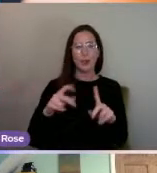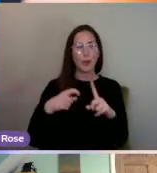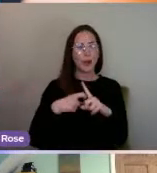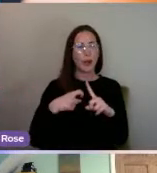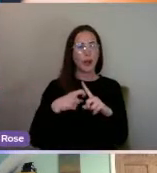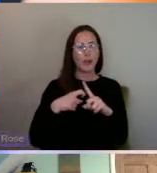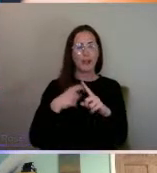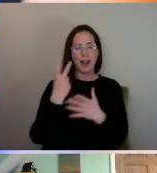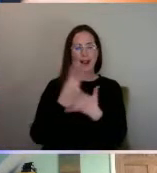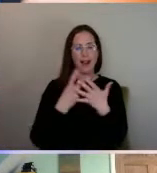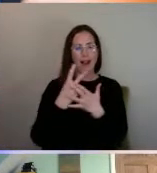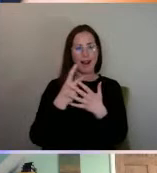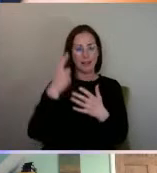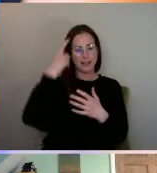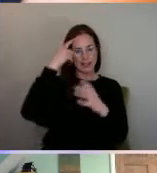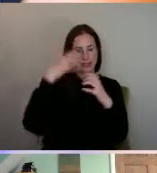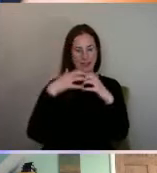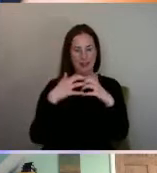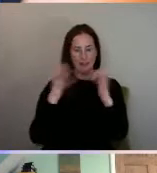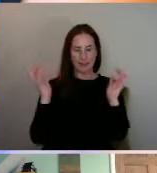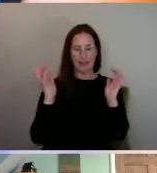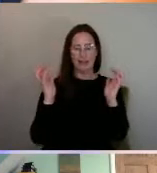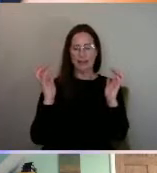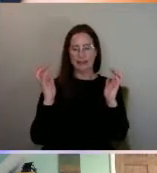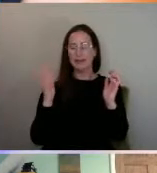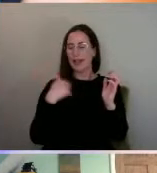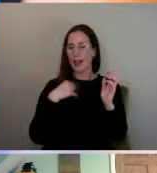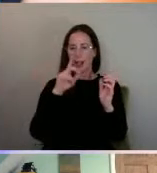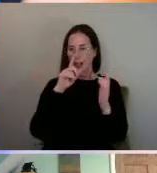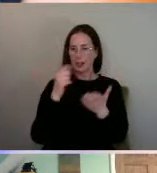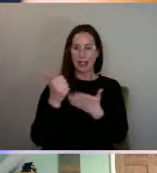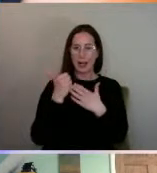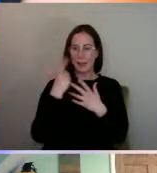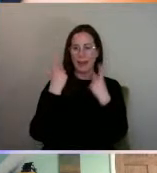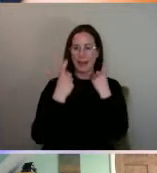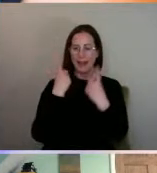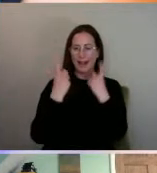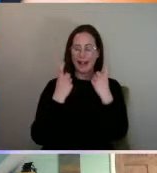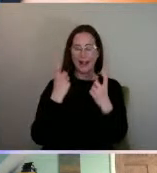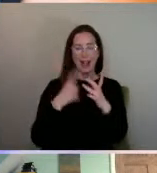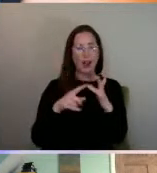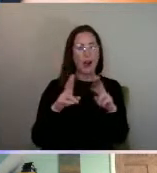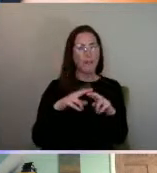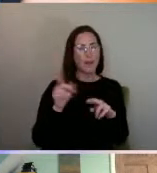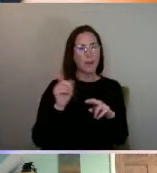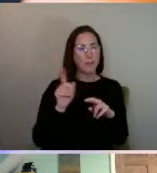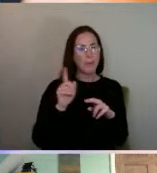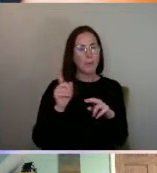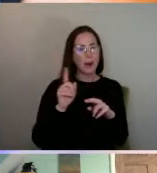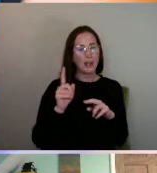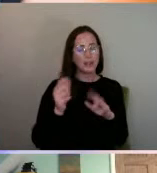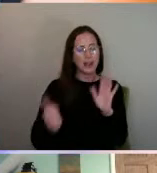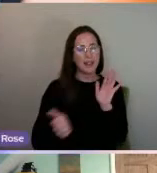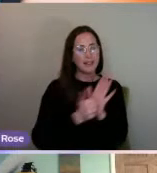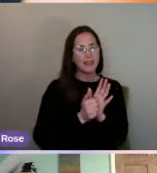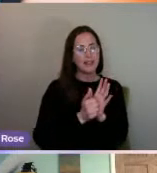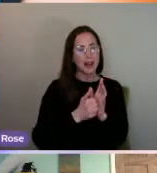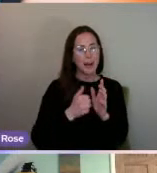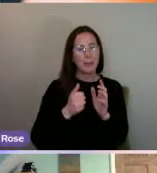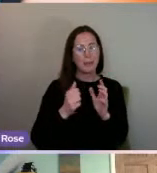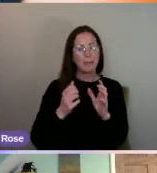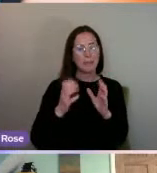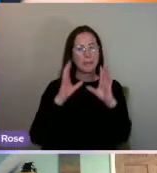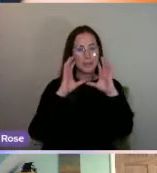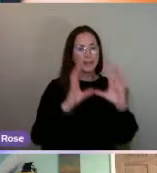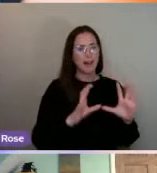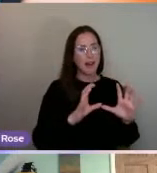of the inside of the head, I couldn't help thinking of the Numb Skulls children's